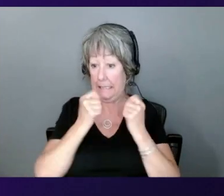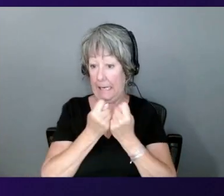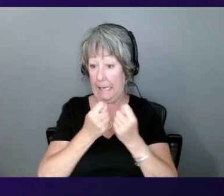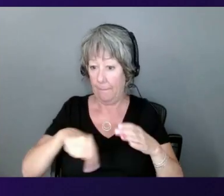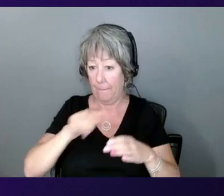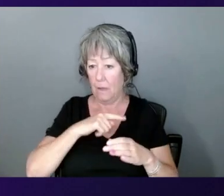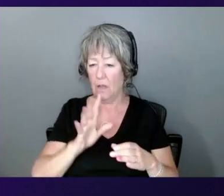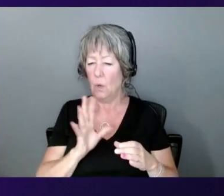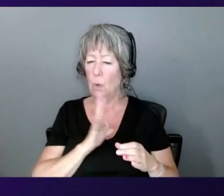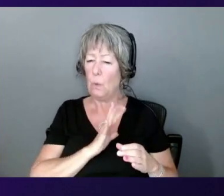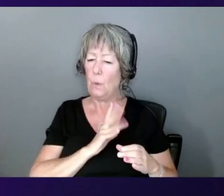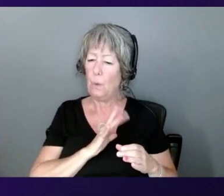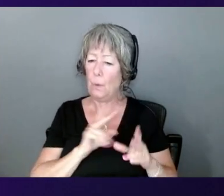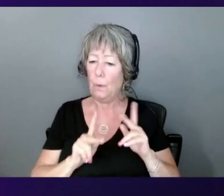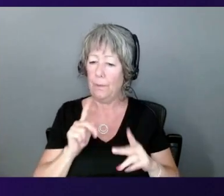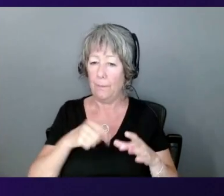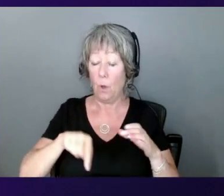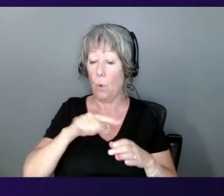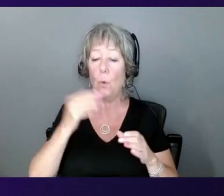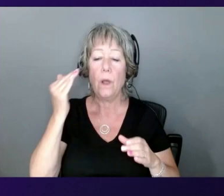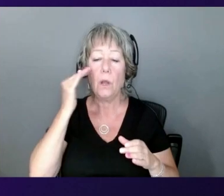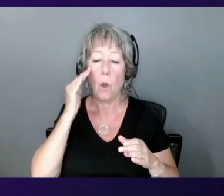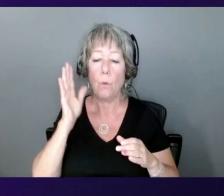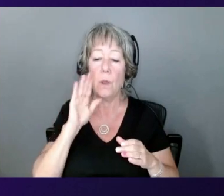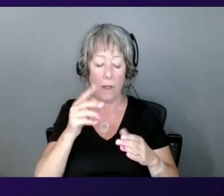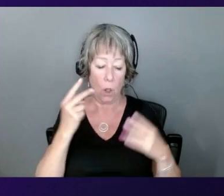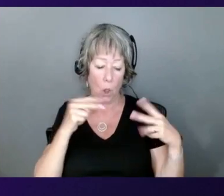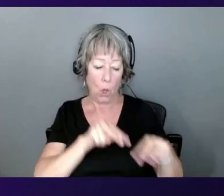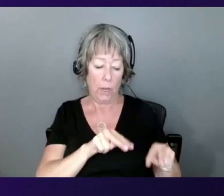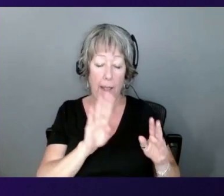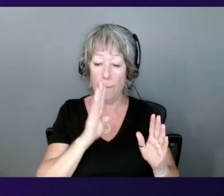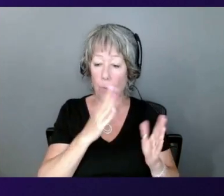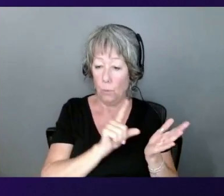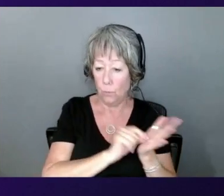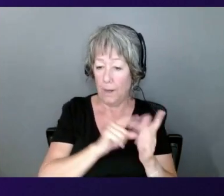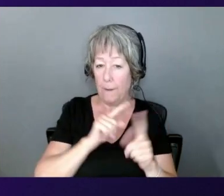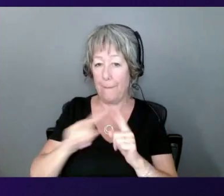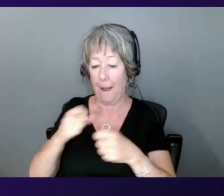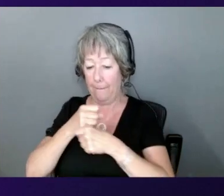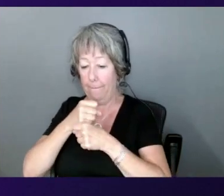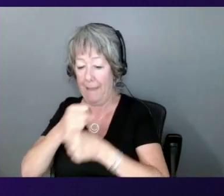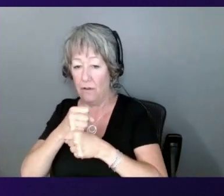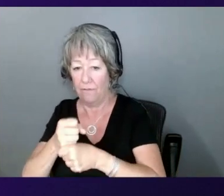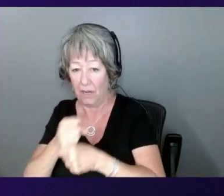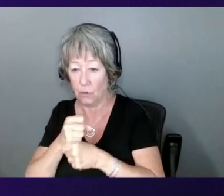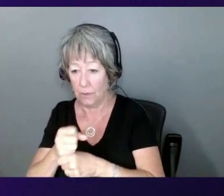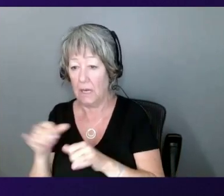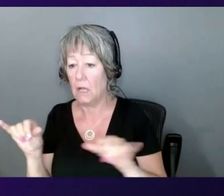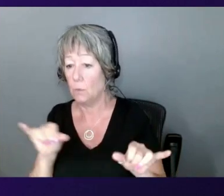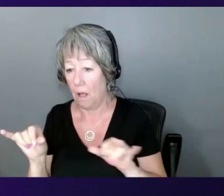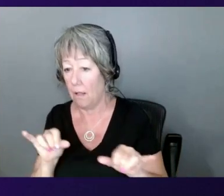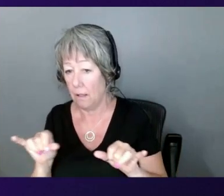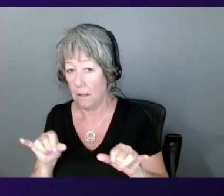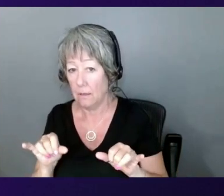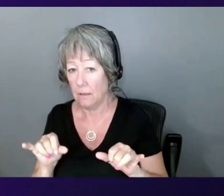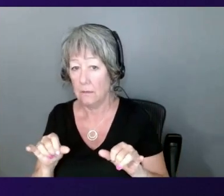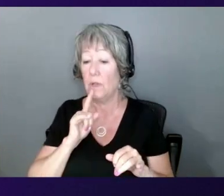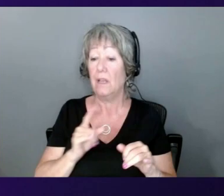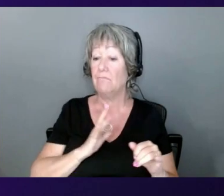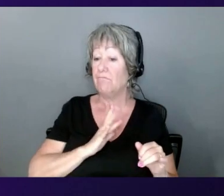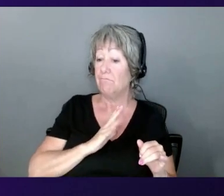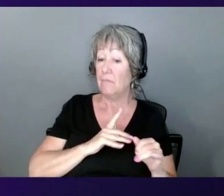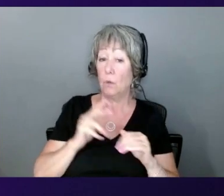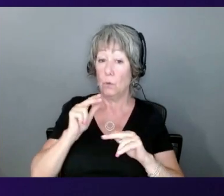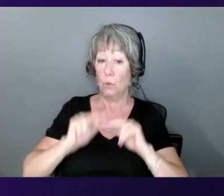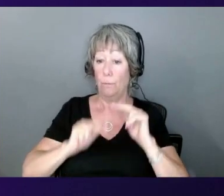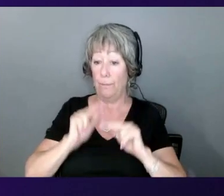knowing that we're not only going to deal with the blueprints, we're going to deal with the manufacturing. And it's the beauty of building a manufacturing team